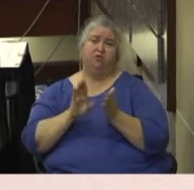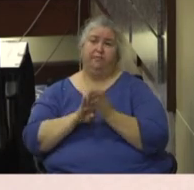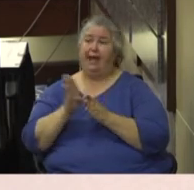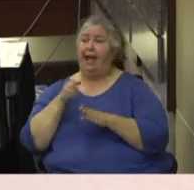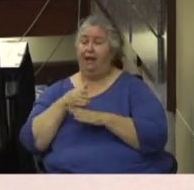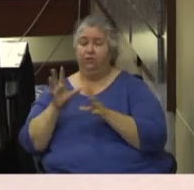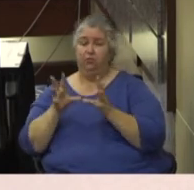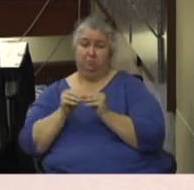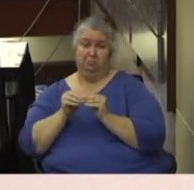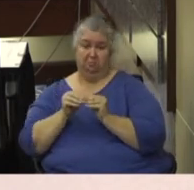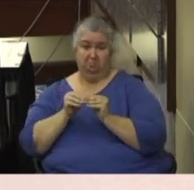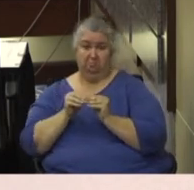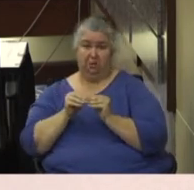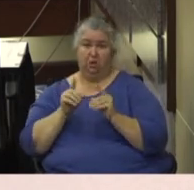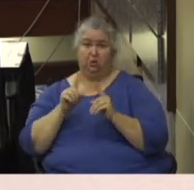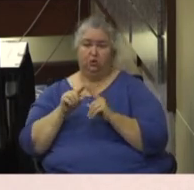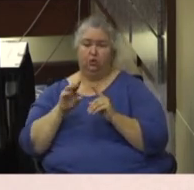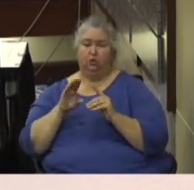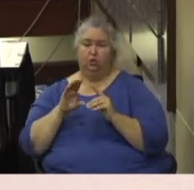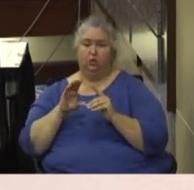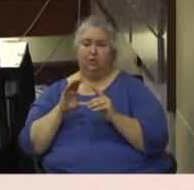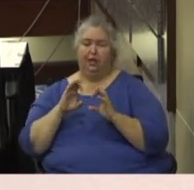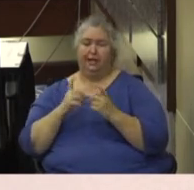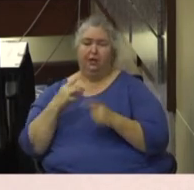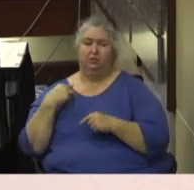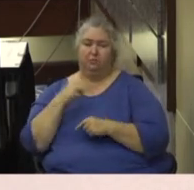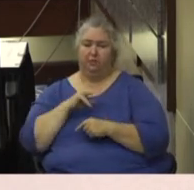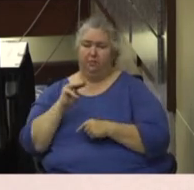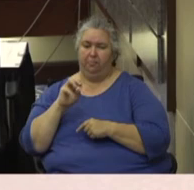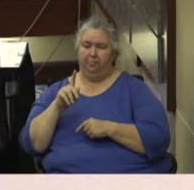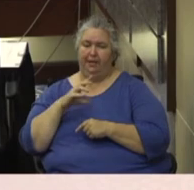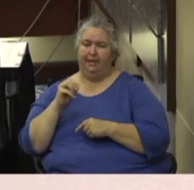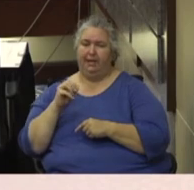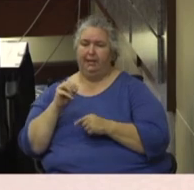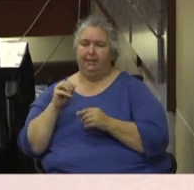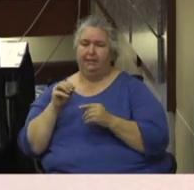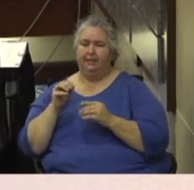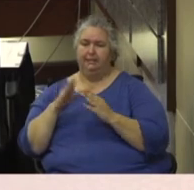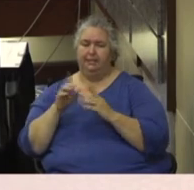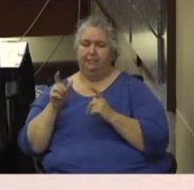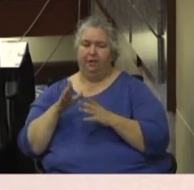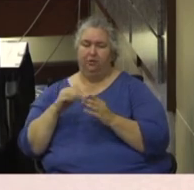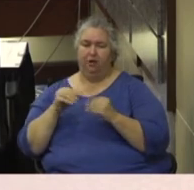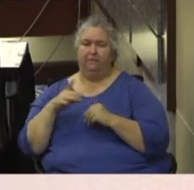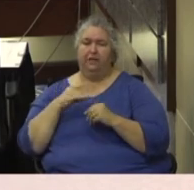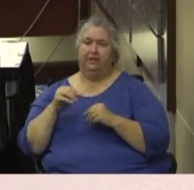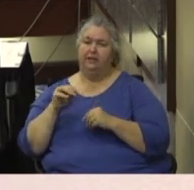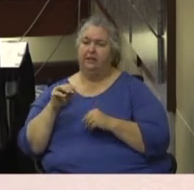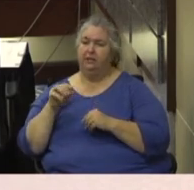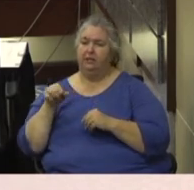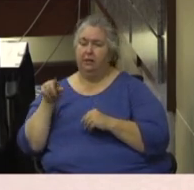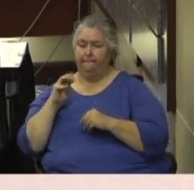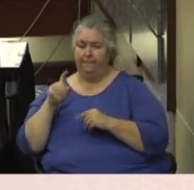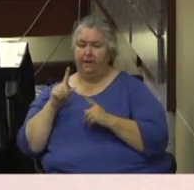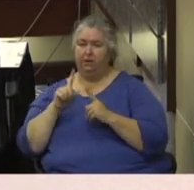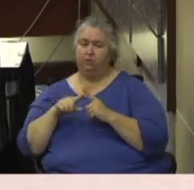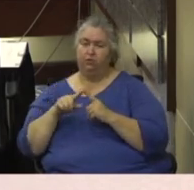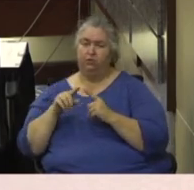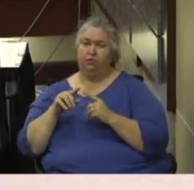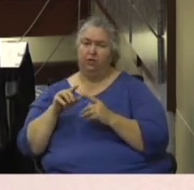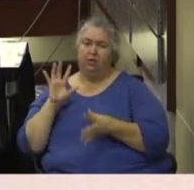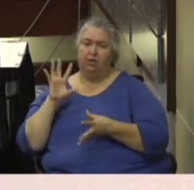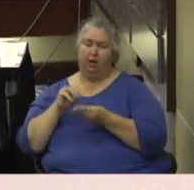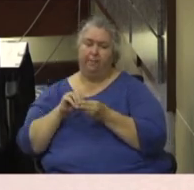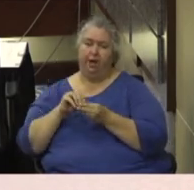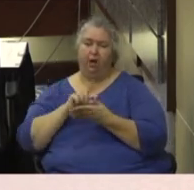to, uh, council member Meek and the city manager's office. And then I'd like to ask council member Meek to work with staff to compile a weekly report on the